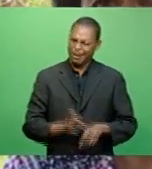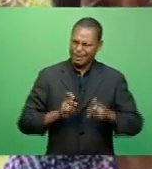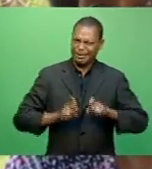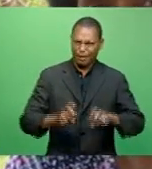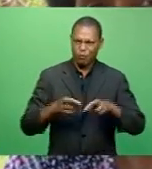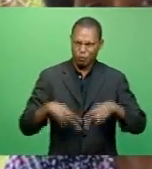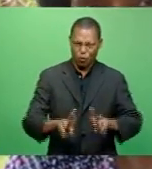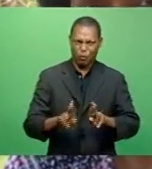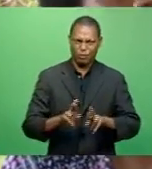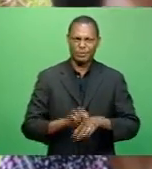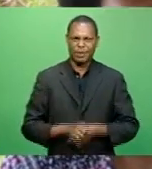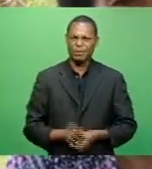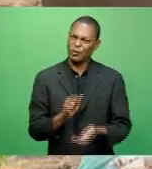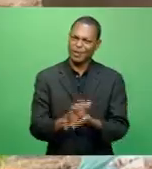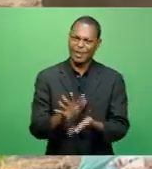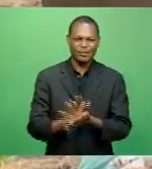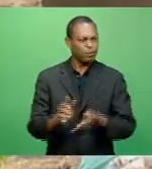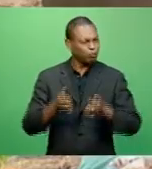are really good.